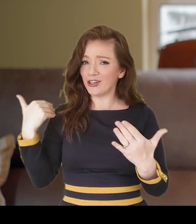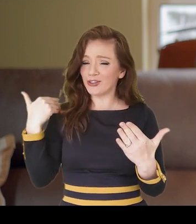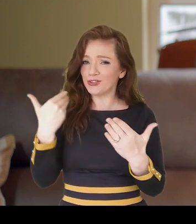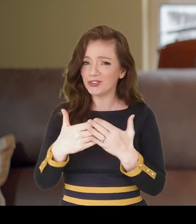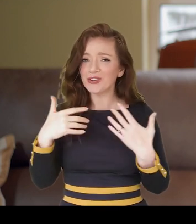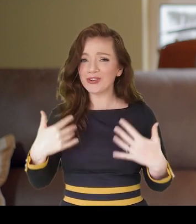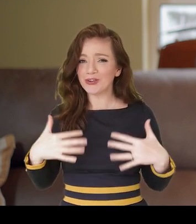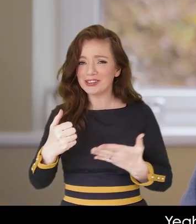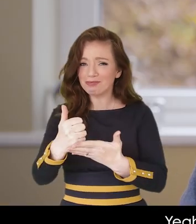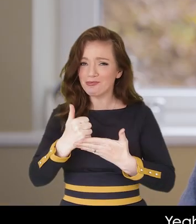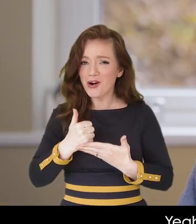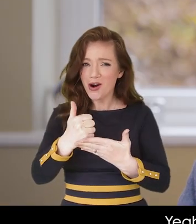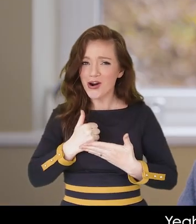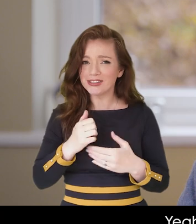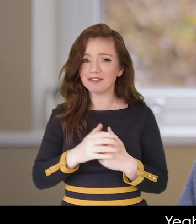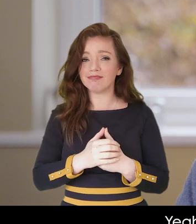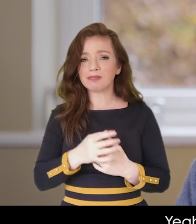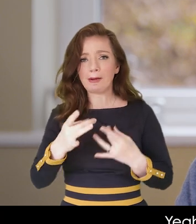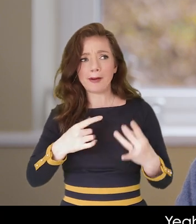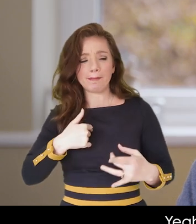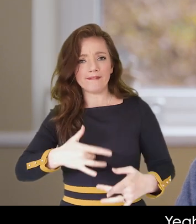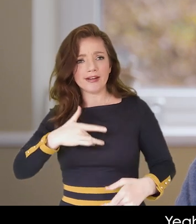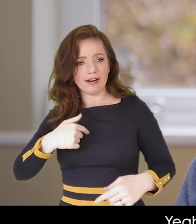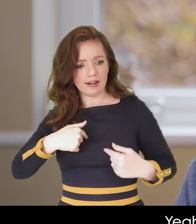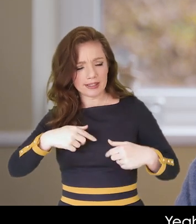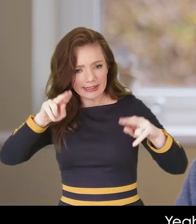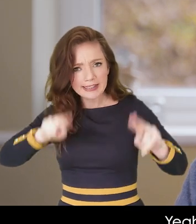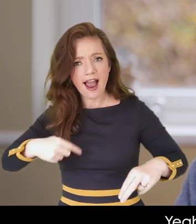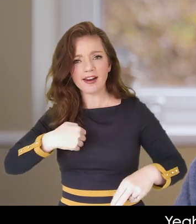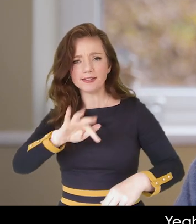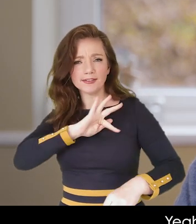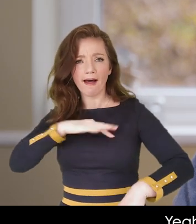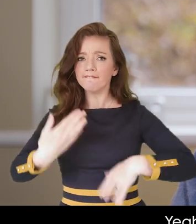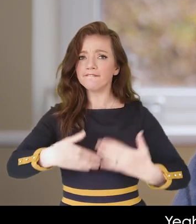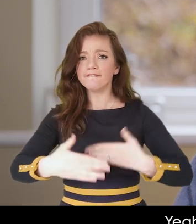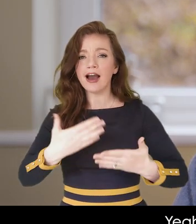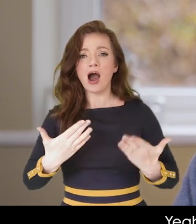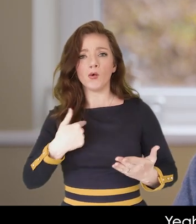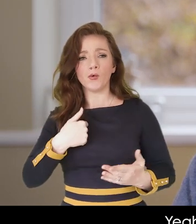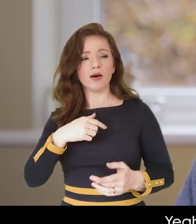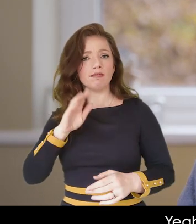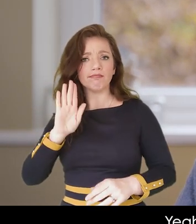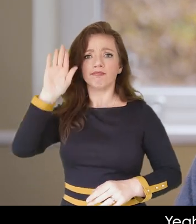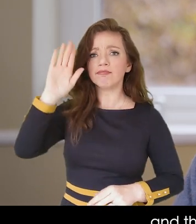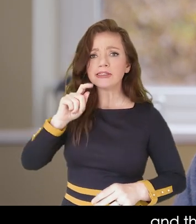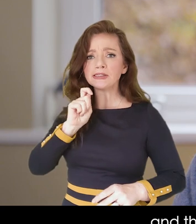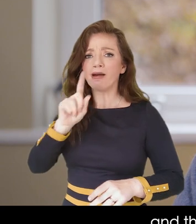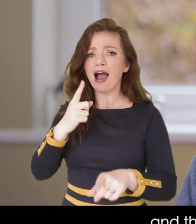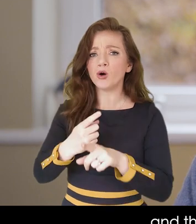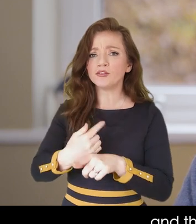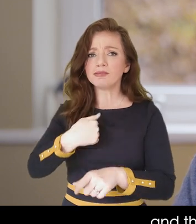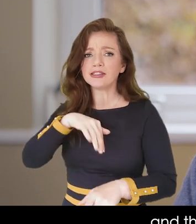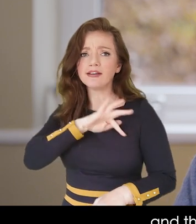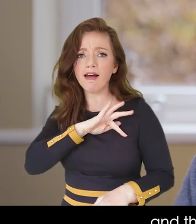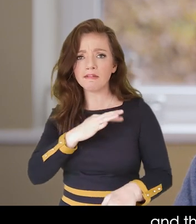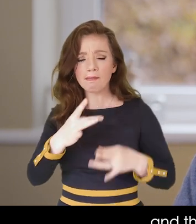17 years. It has enabled me how to speak out for myself and then make